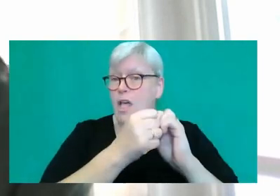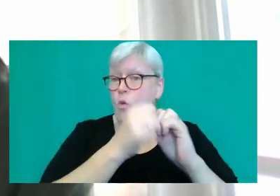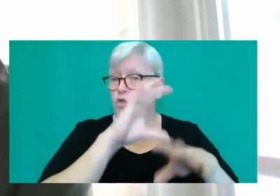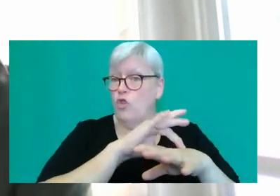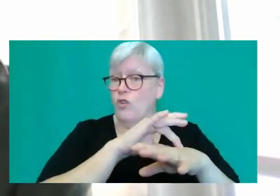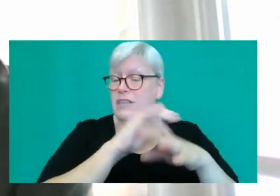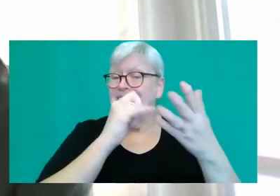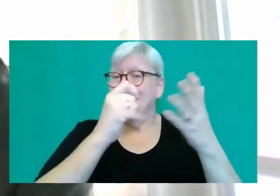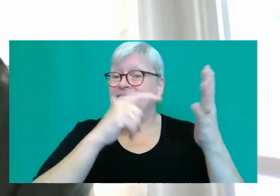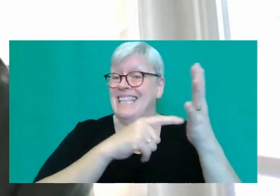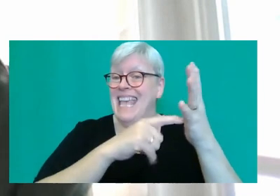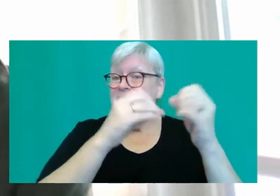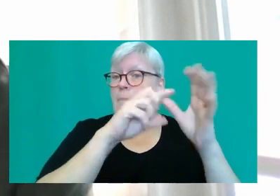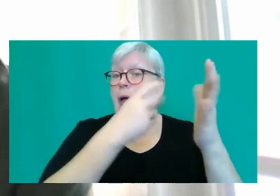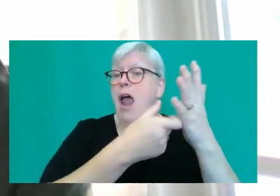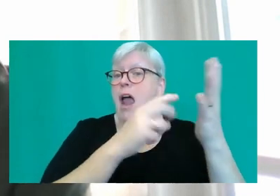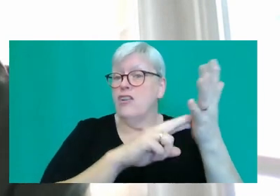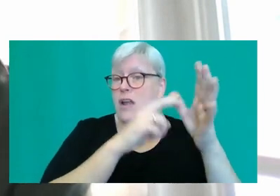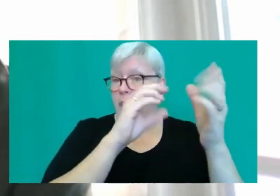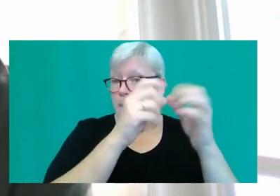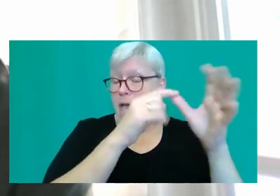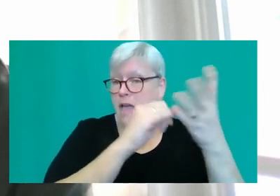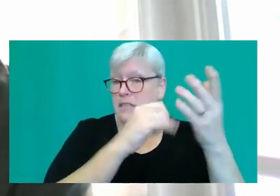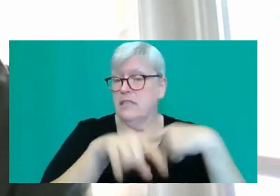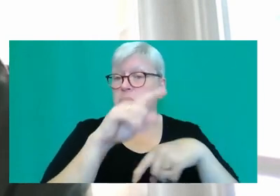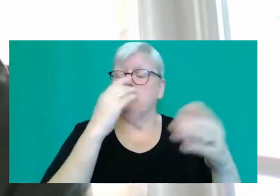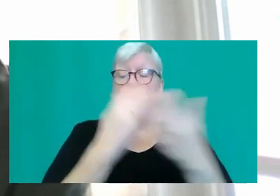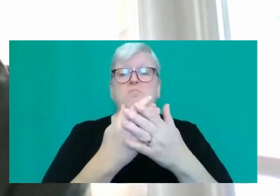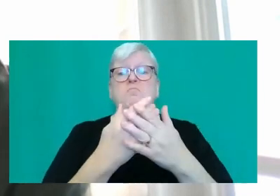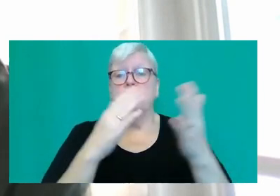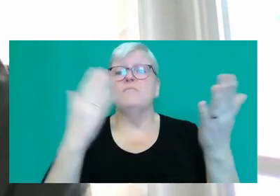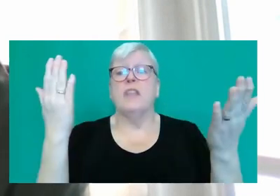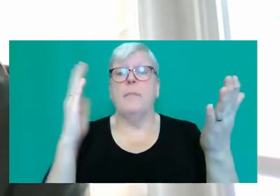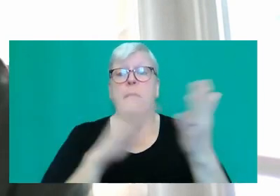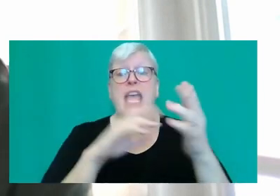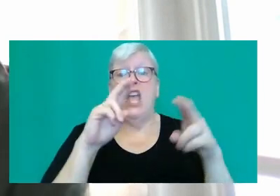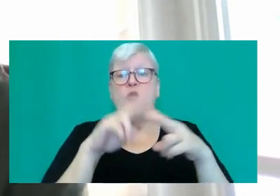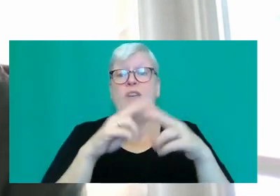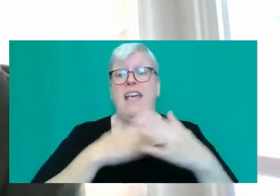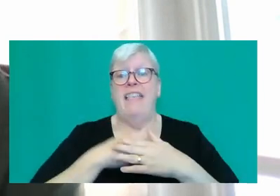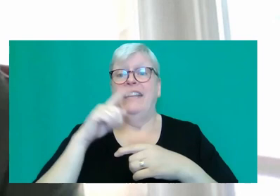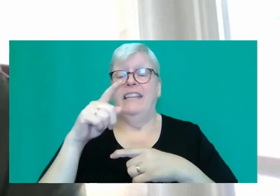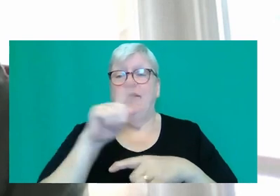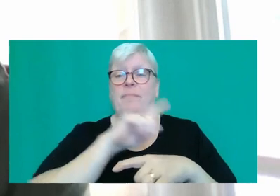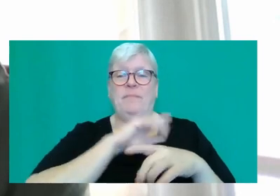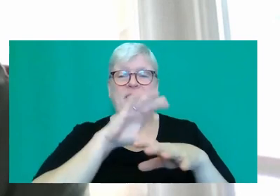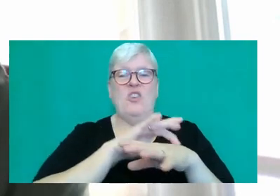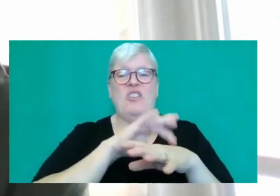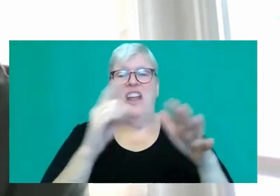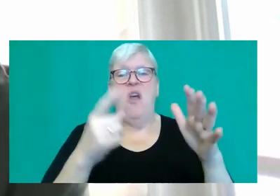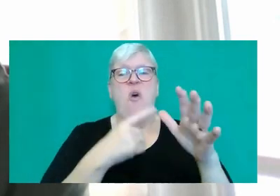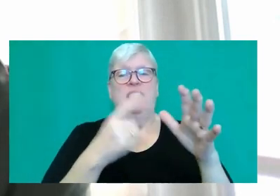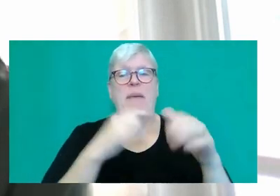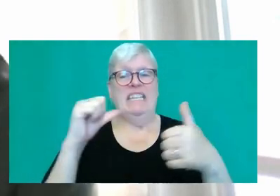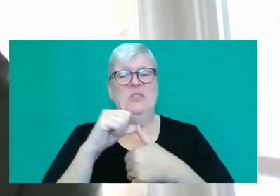Her parents, Shokat and Anissa, liked Jo because as a doctor he was automatically suitable